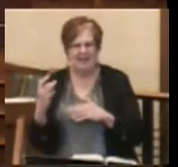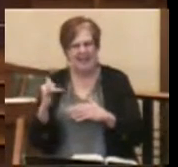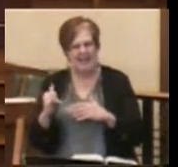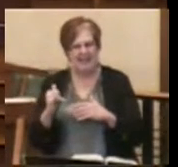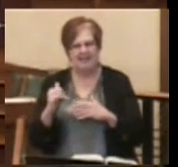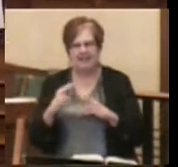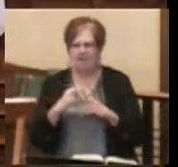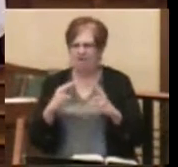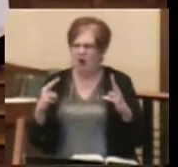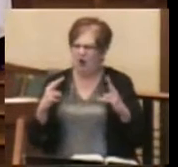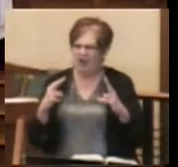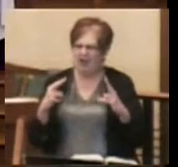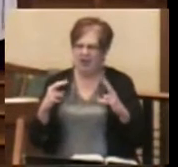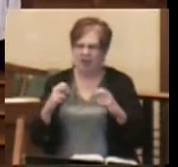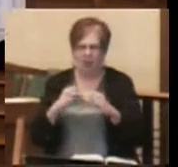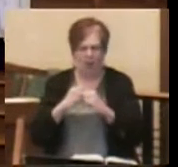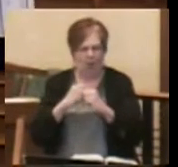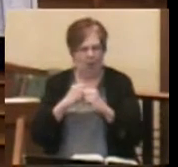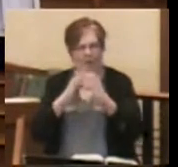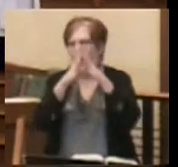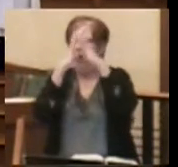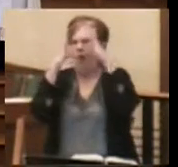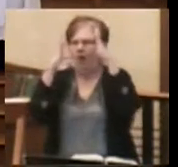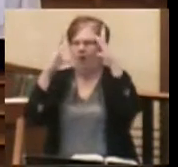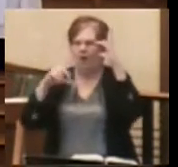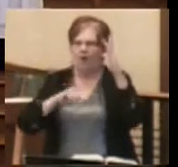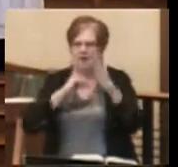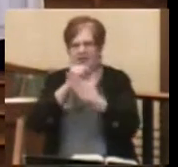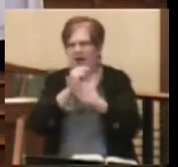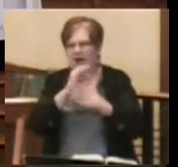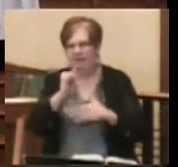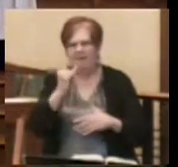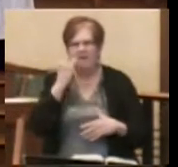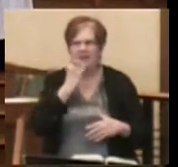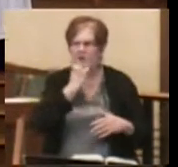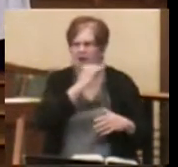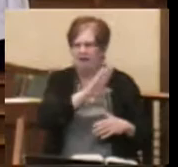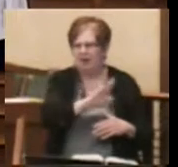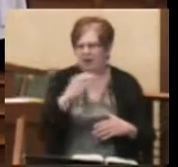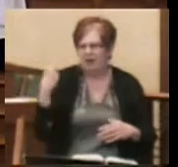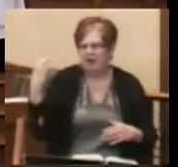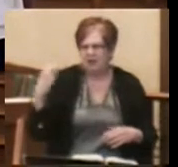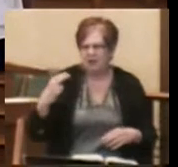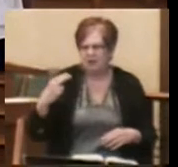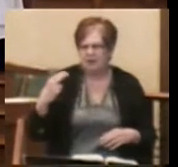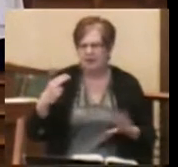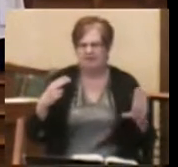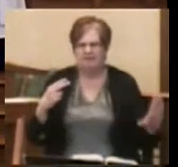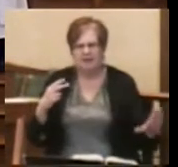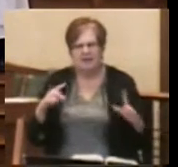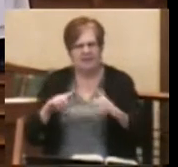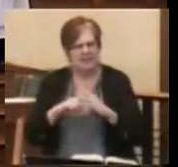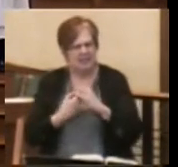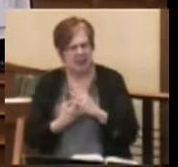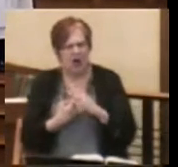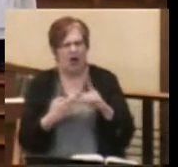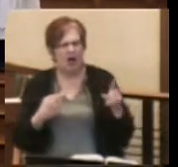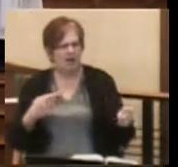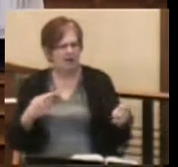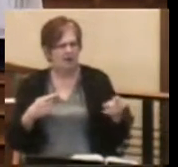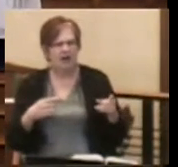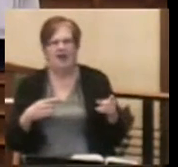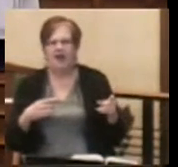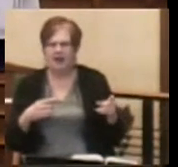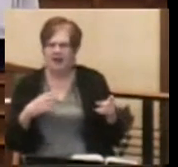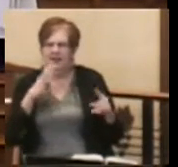volatile part of Israel's history. Chapter 16 of the story begins by making an accounting